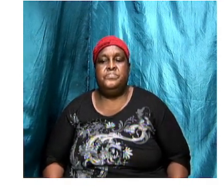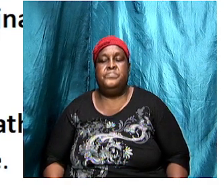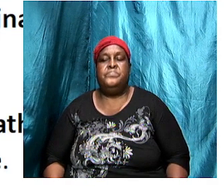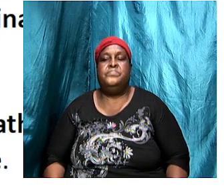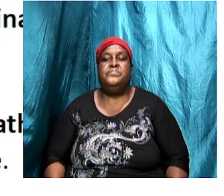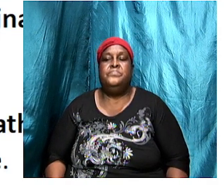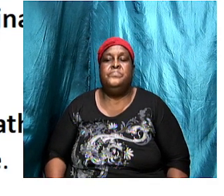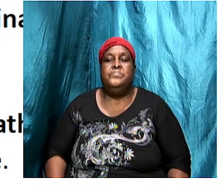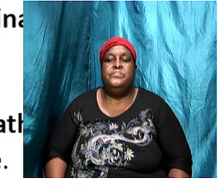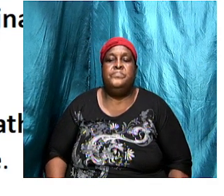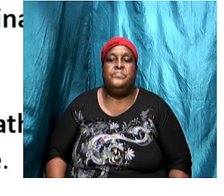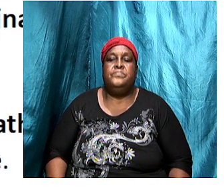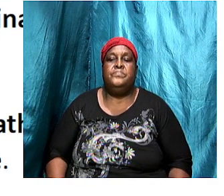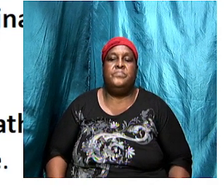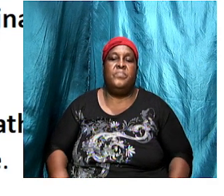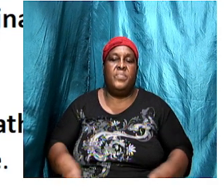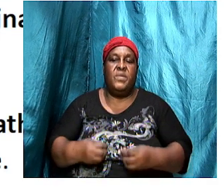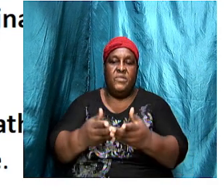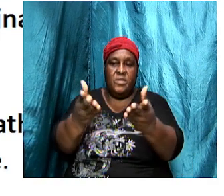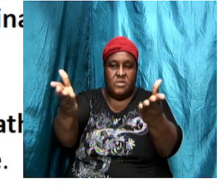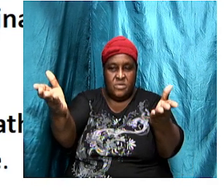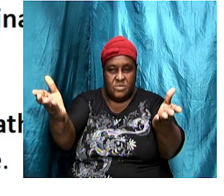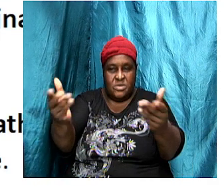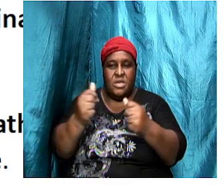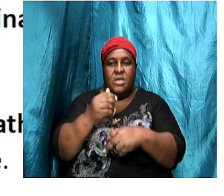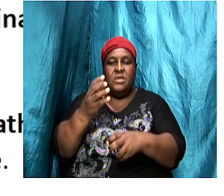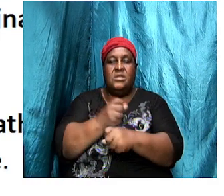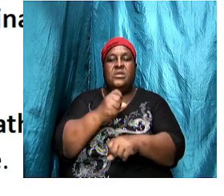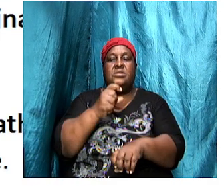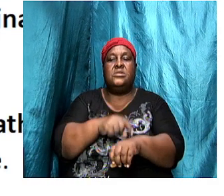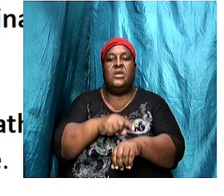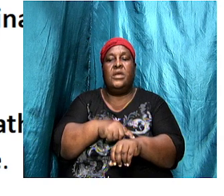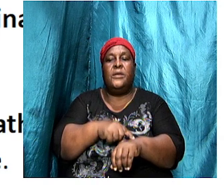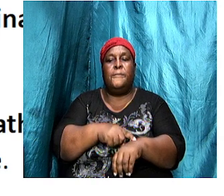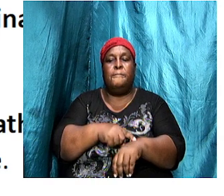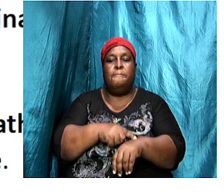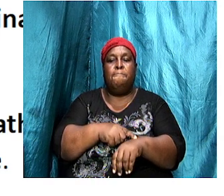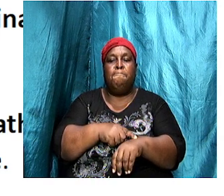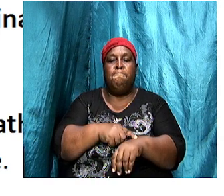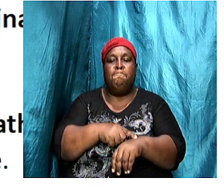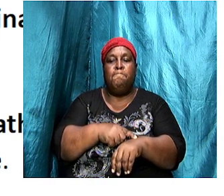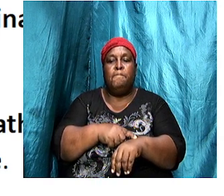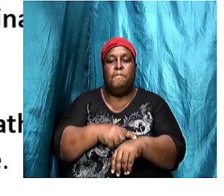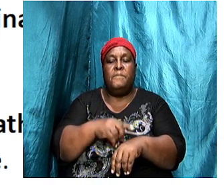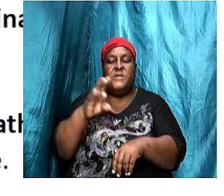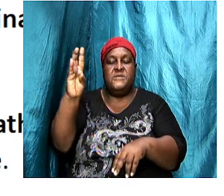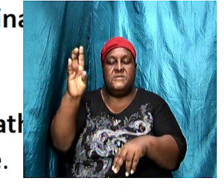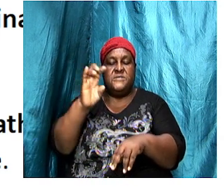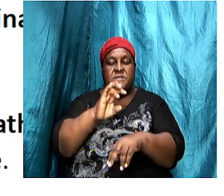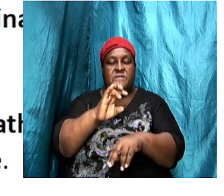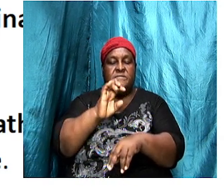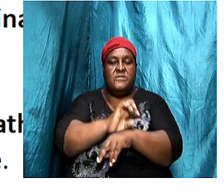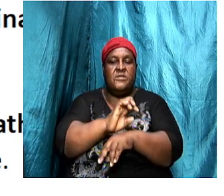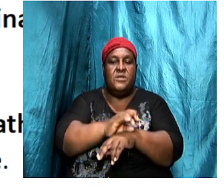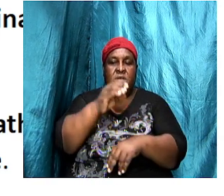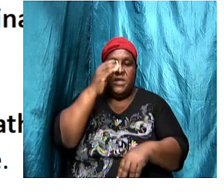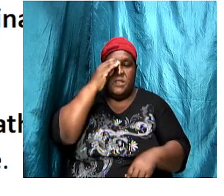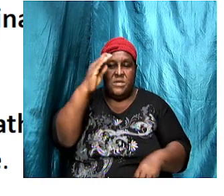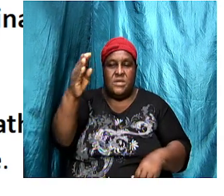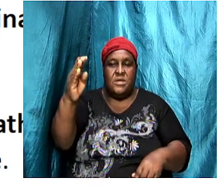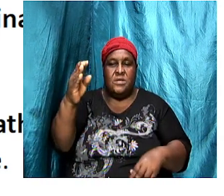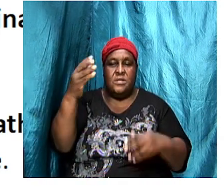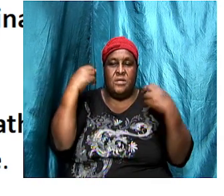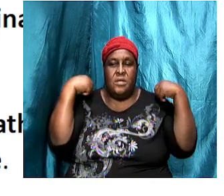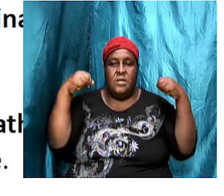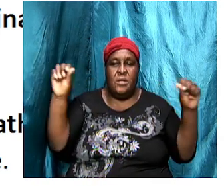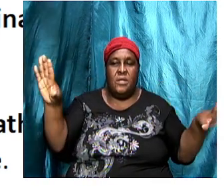introduction and then take our time and go into the seven churches. The salutation to the